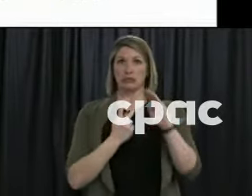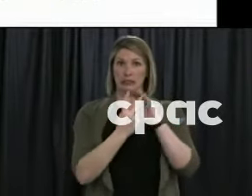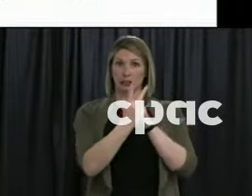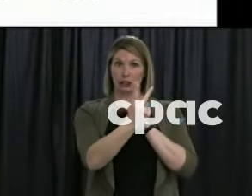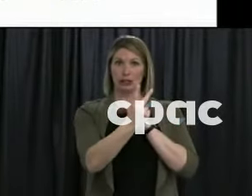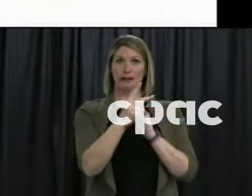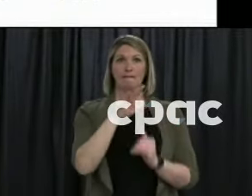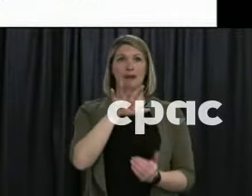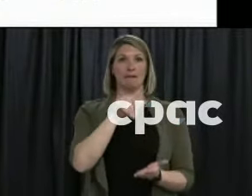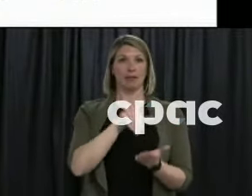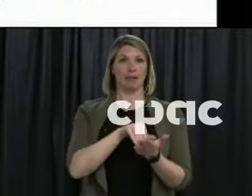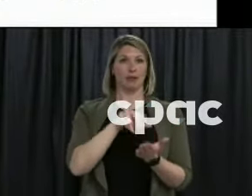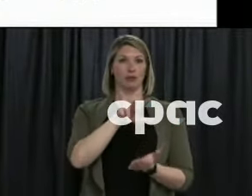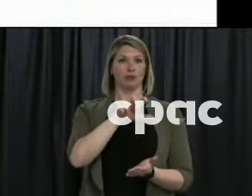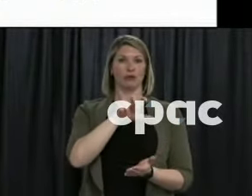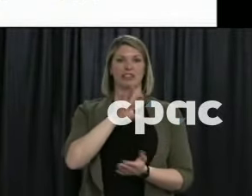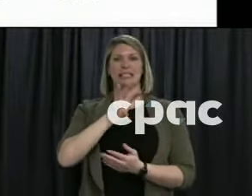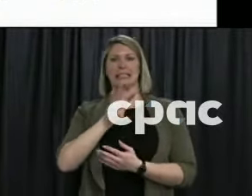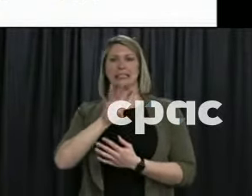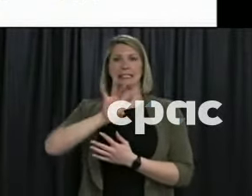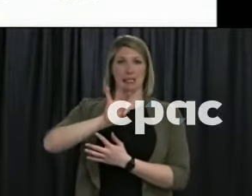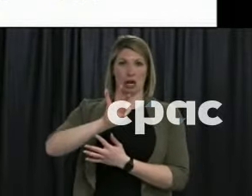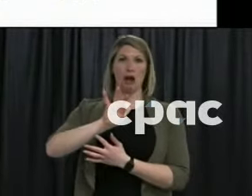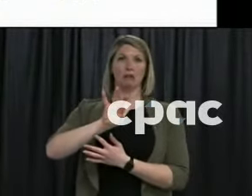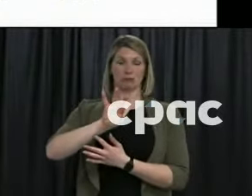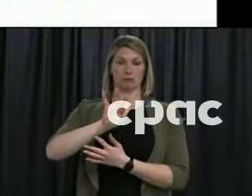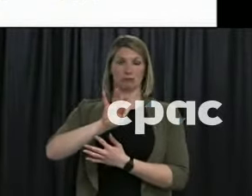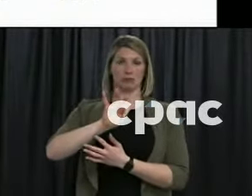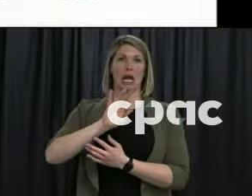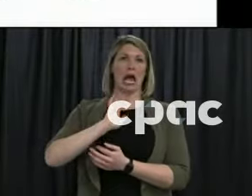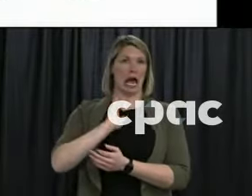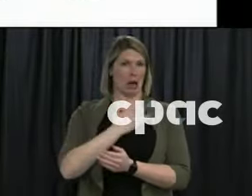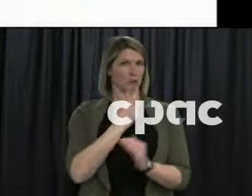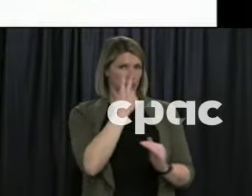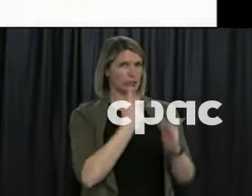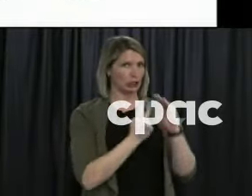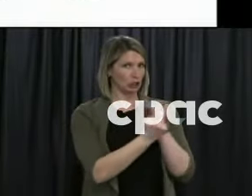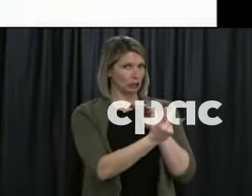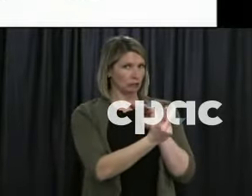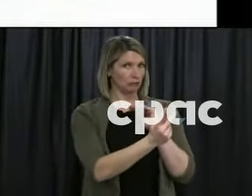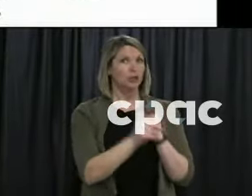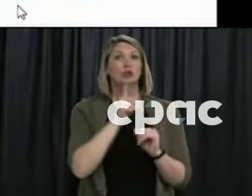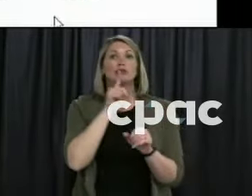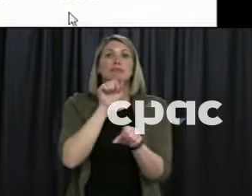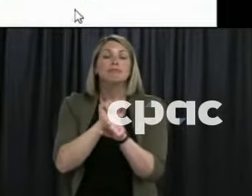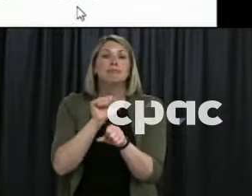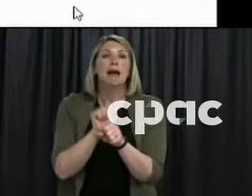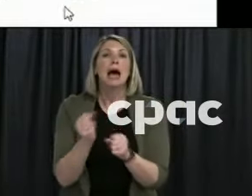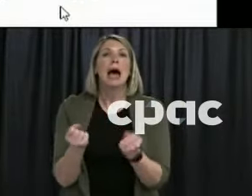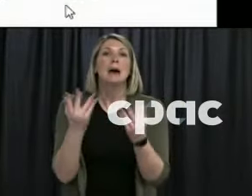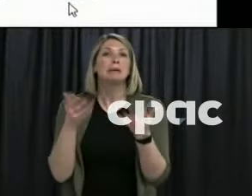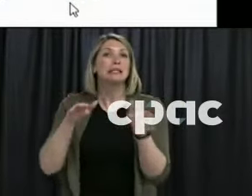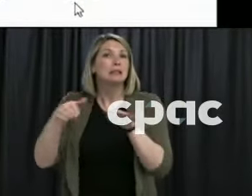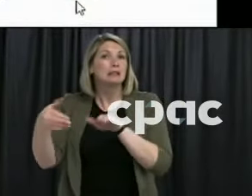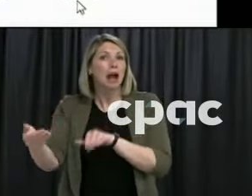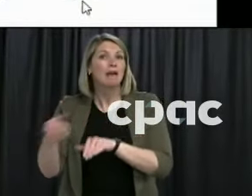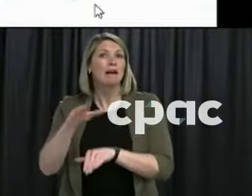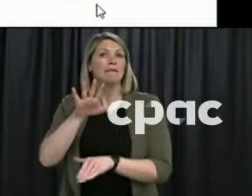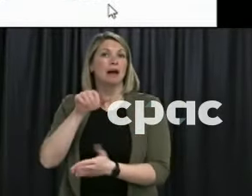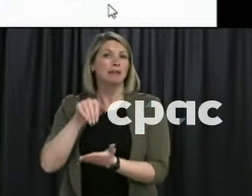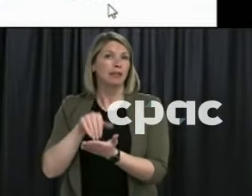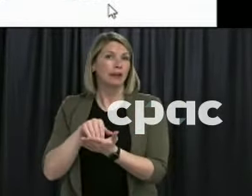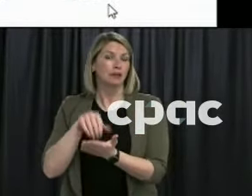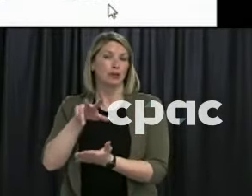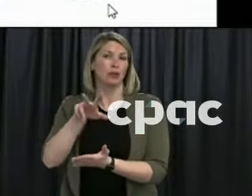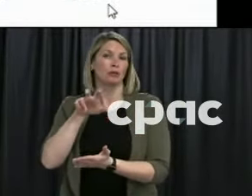5,369 using the model that was developed, and the actual deaths reported for 2020 was 5